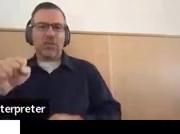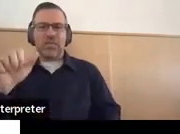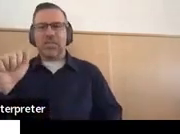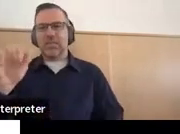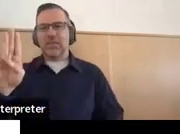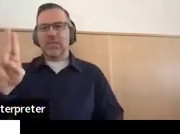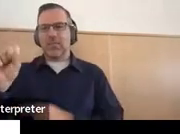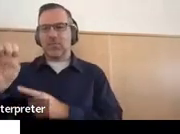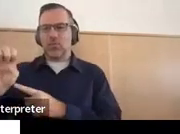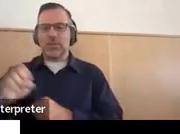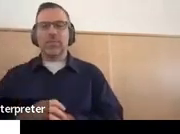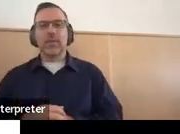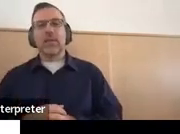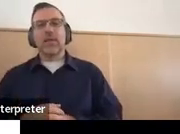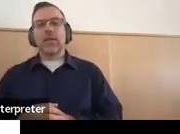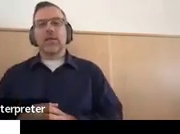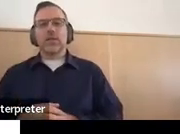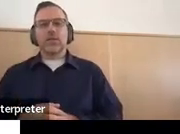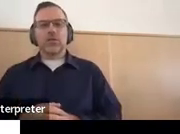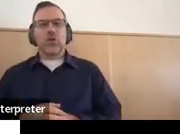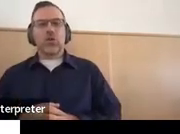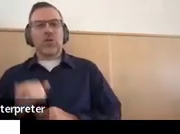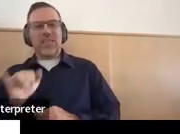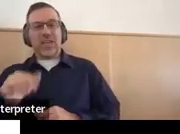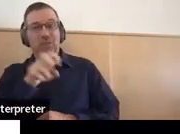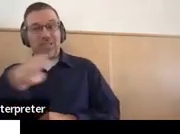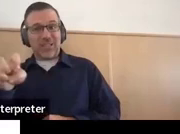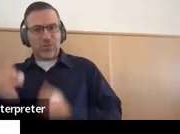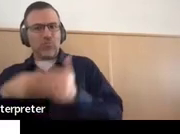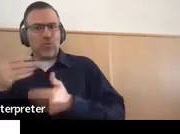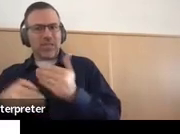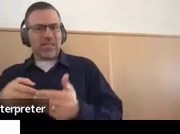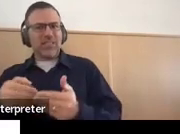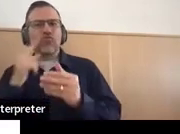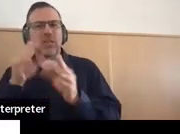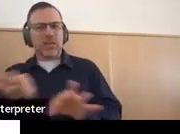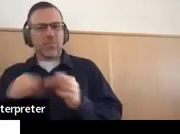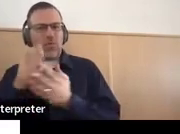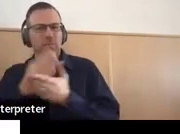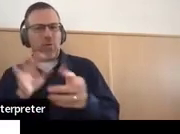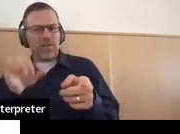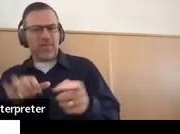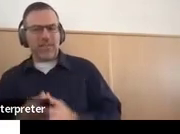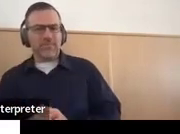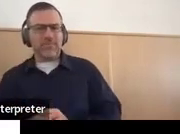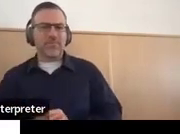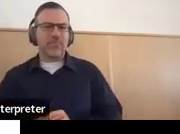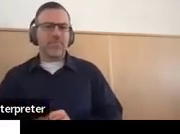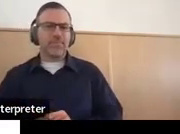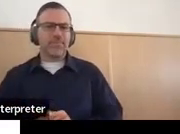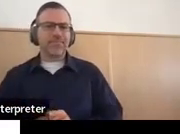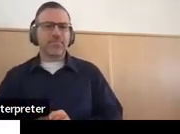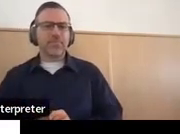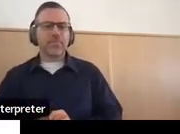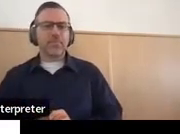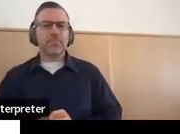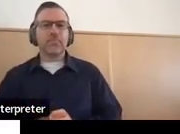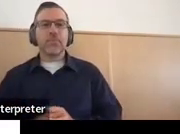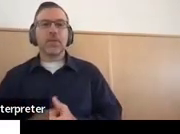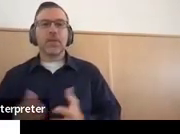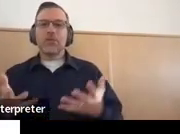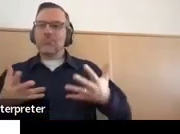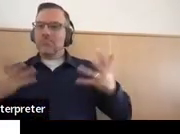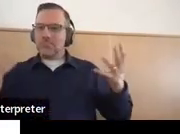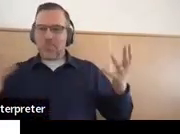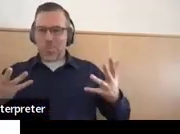important, it's an important part of that process, the transition process. So what is a resource you